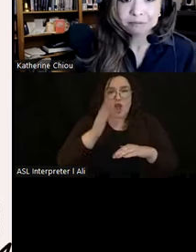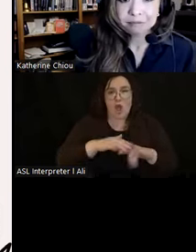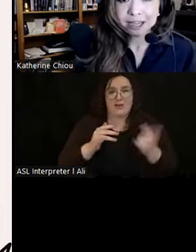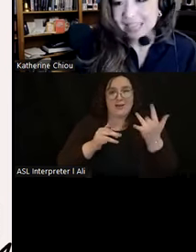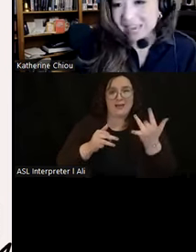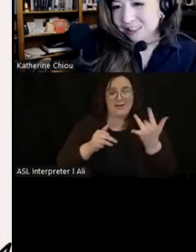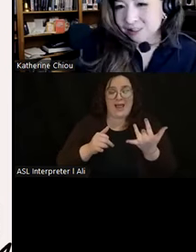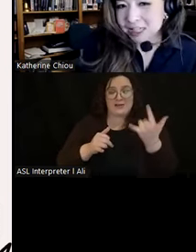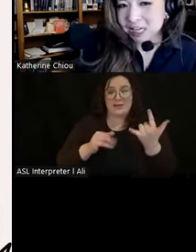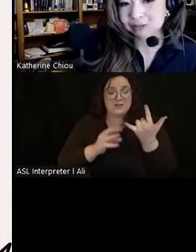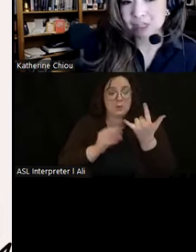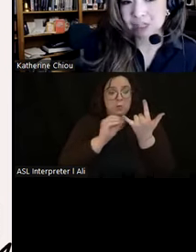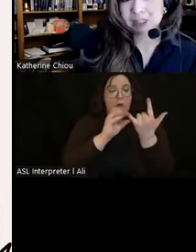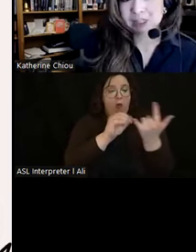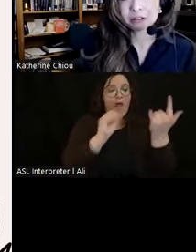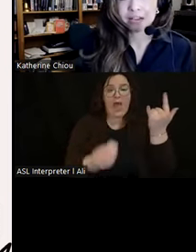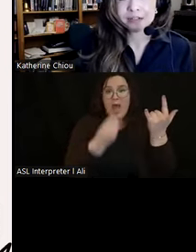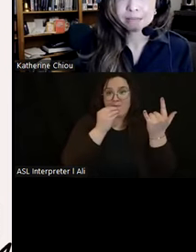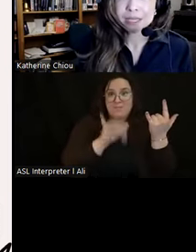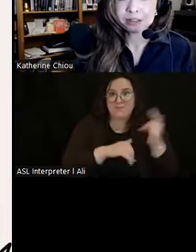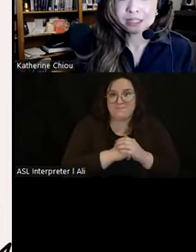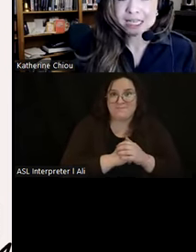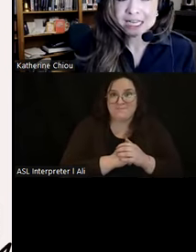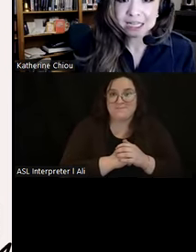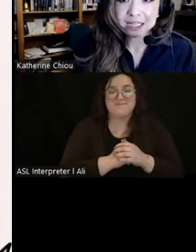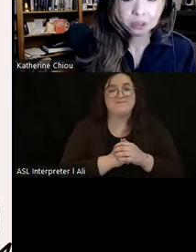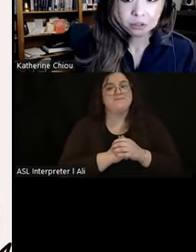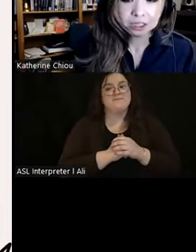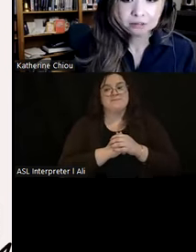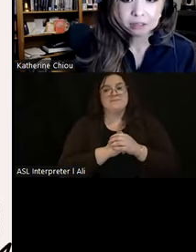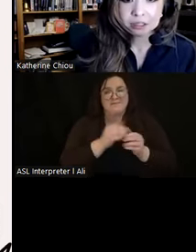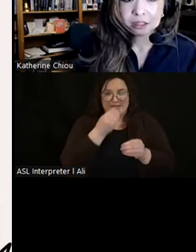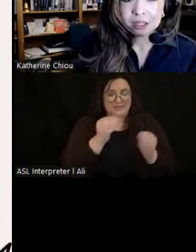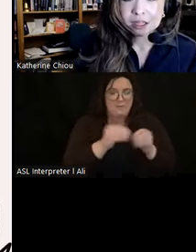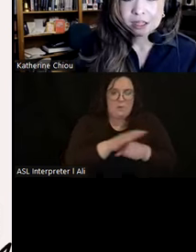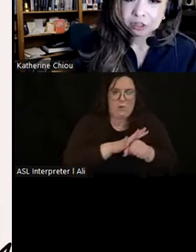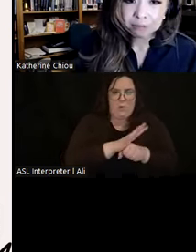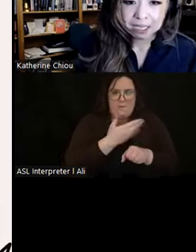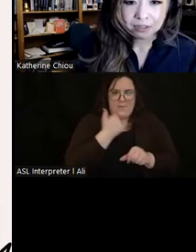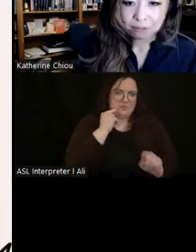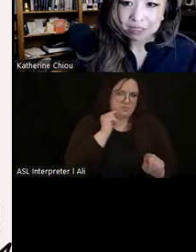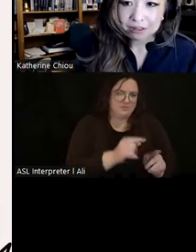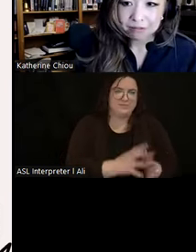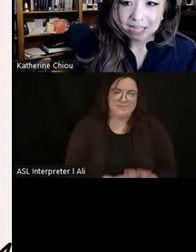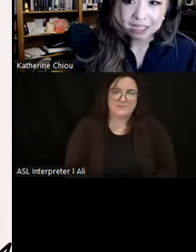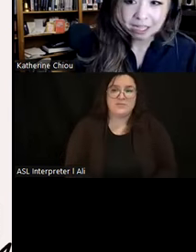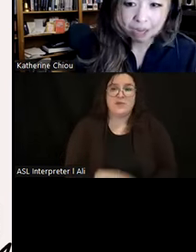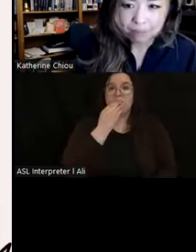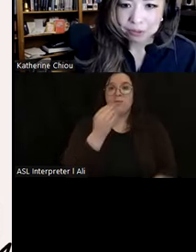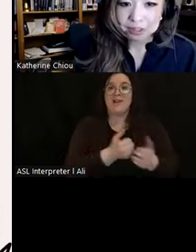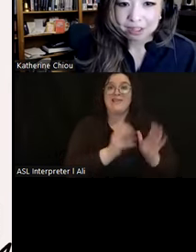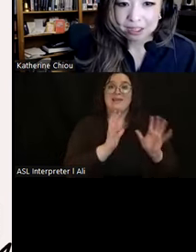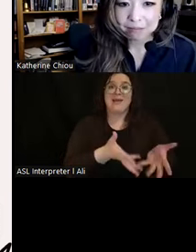hill. And they added a little touch of luxury to their lives and meals, eating locally. They took the remains of their meals and they